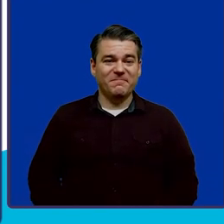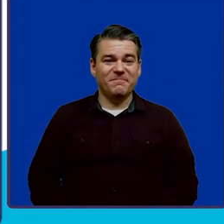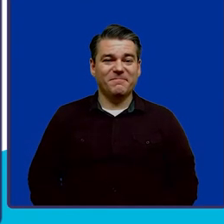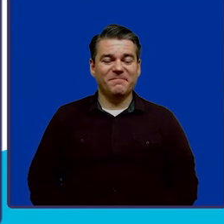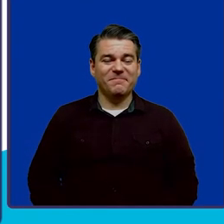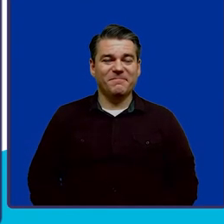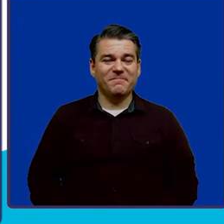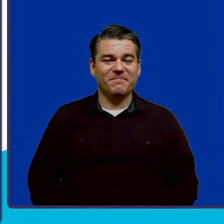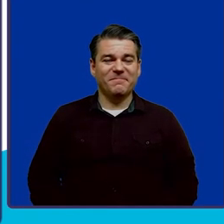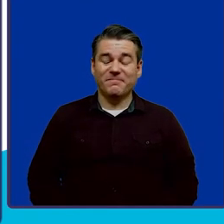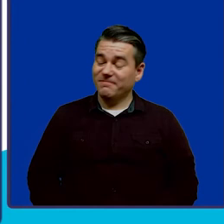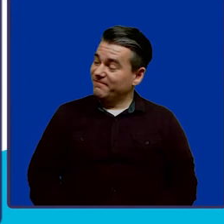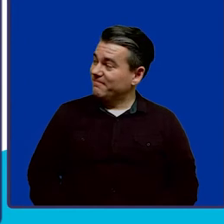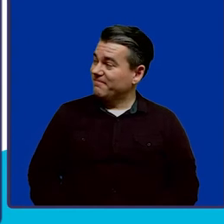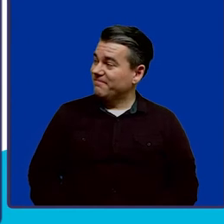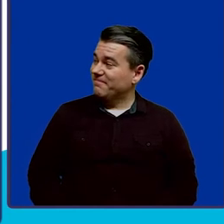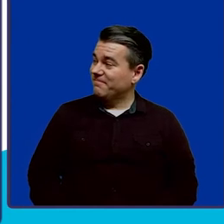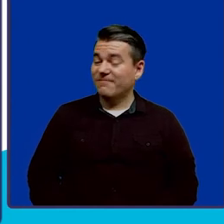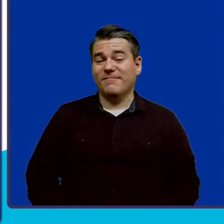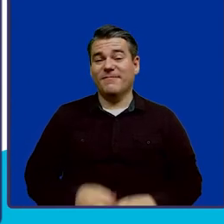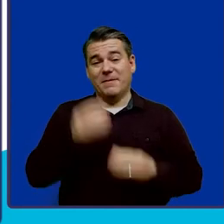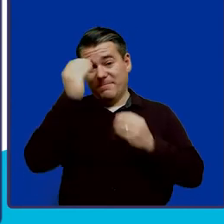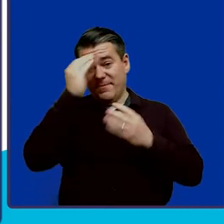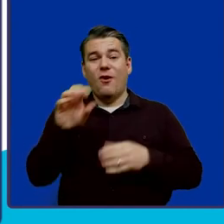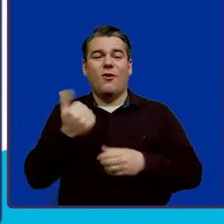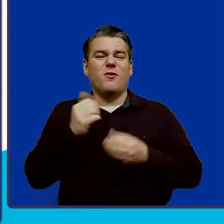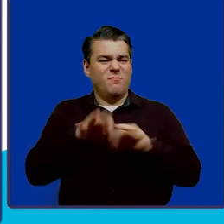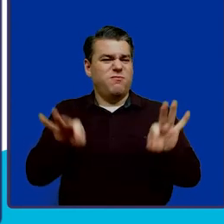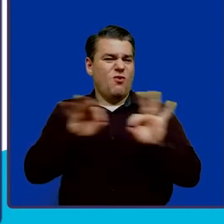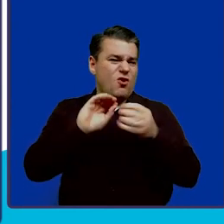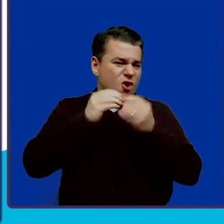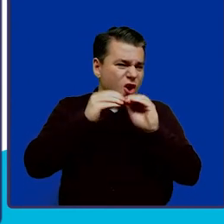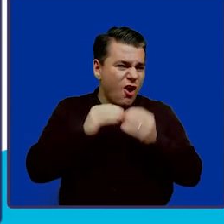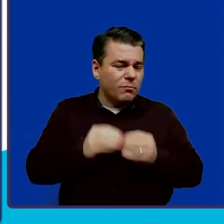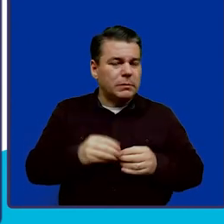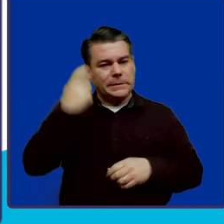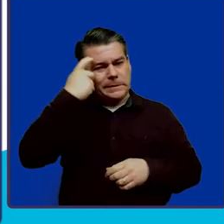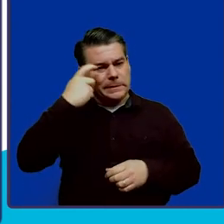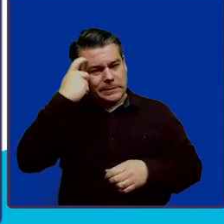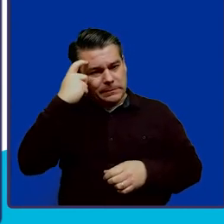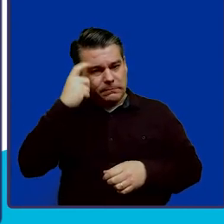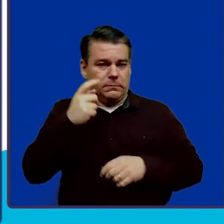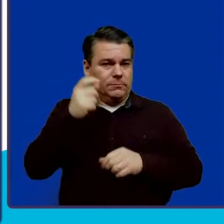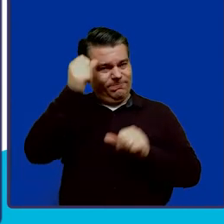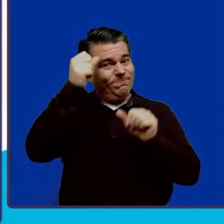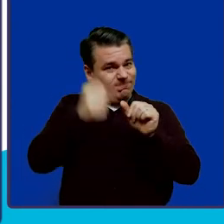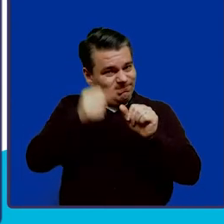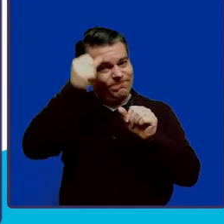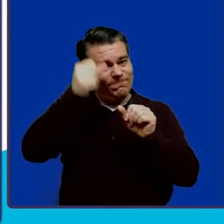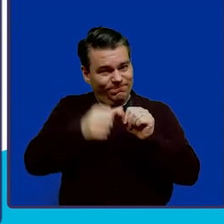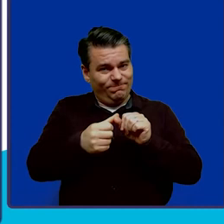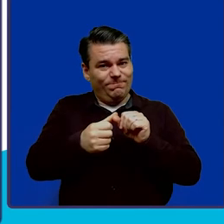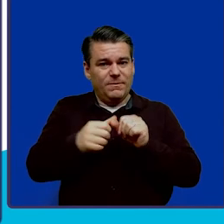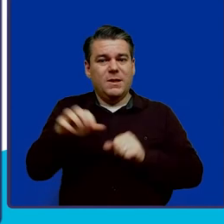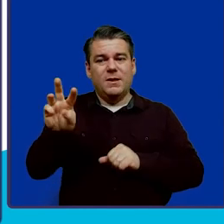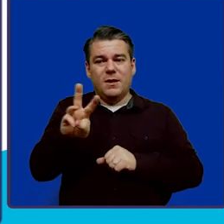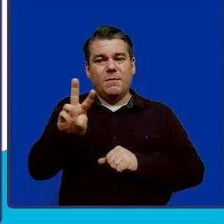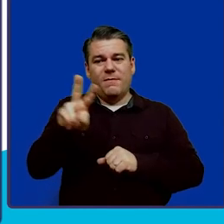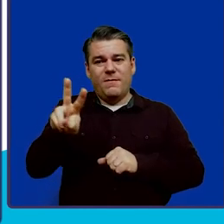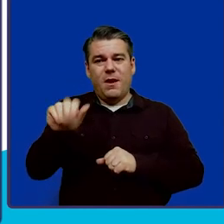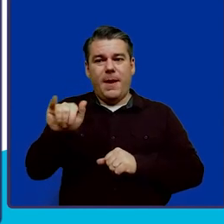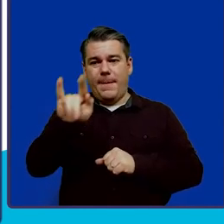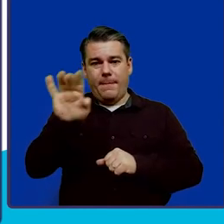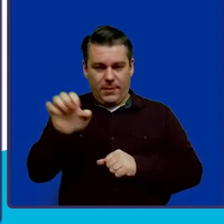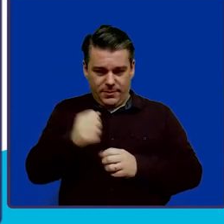I also want to mention some important other numbers and special considerations to keep in mind as it relates to WVable and